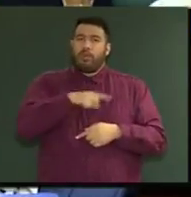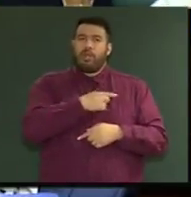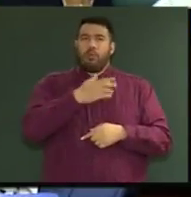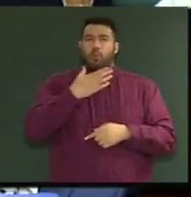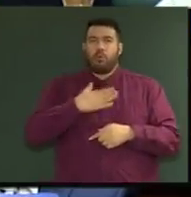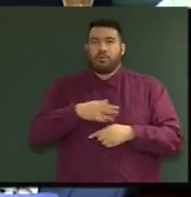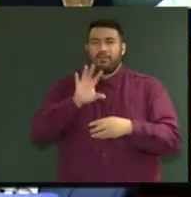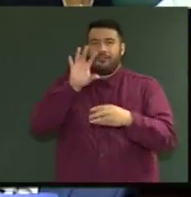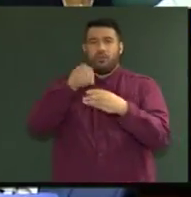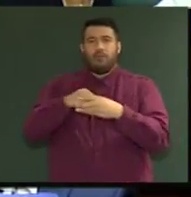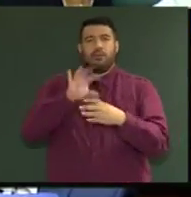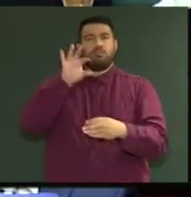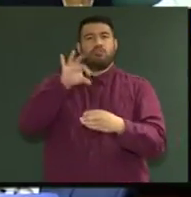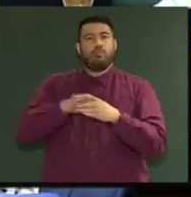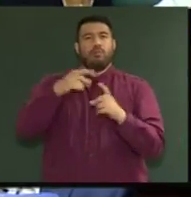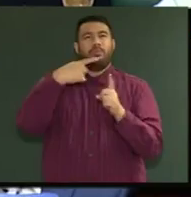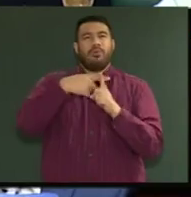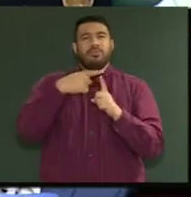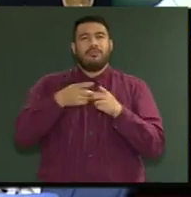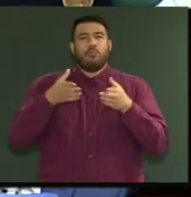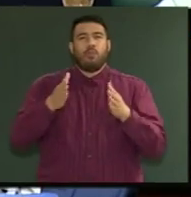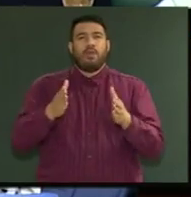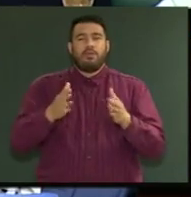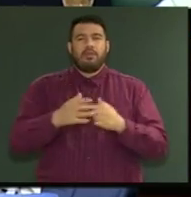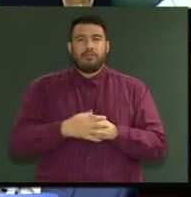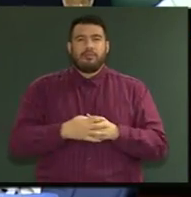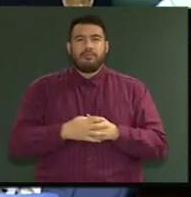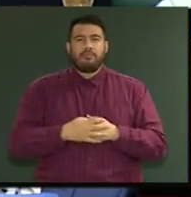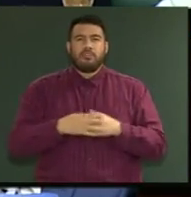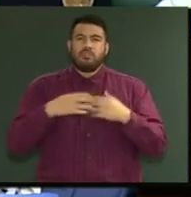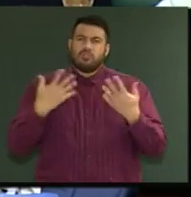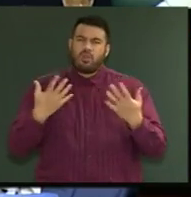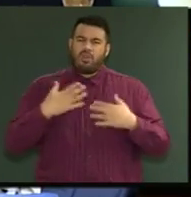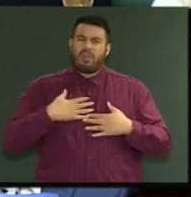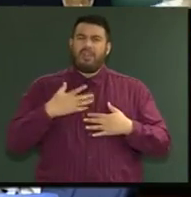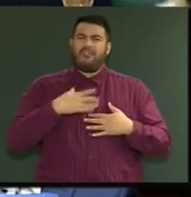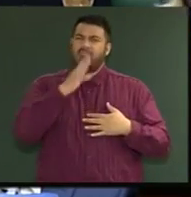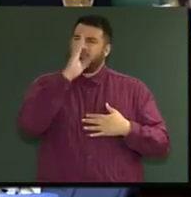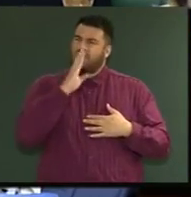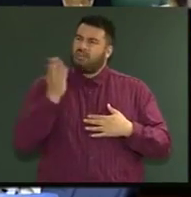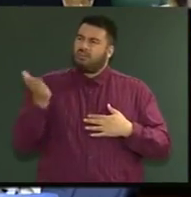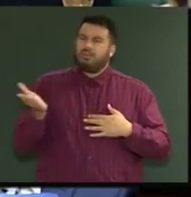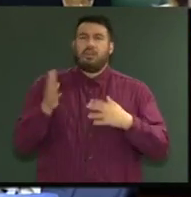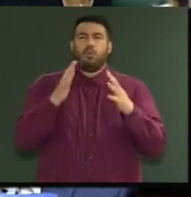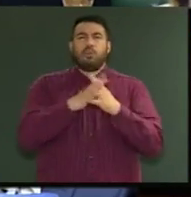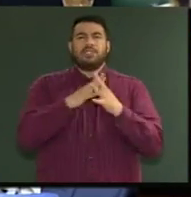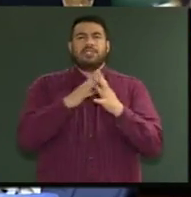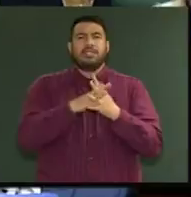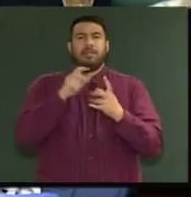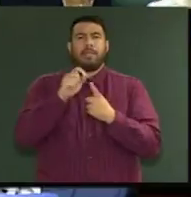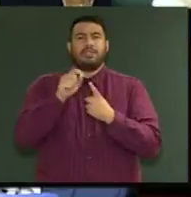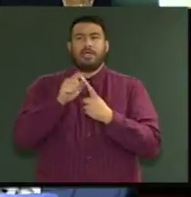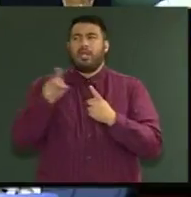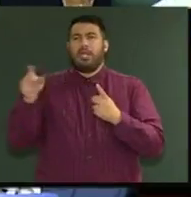contribute in a positive way. So I'm saddened by the fact that Mr Peters voted